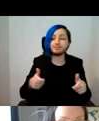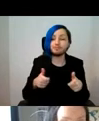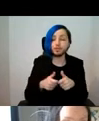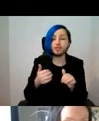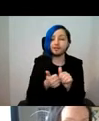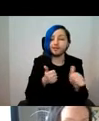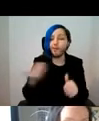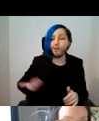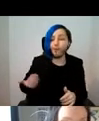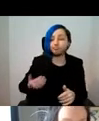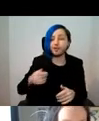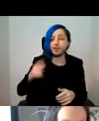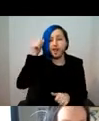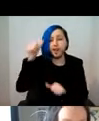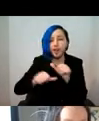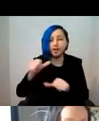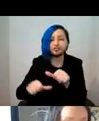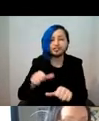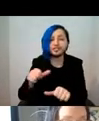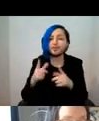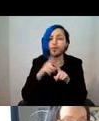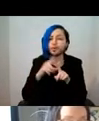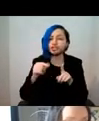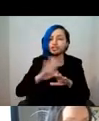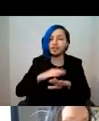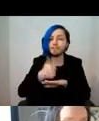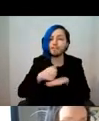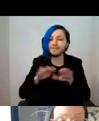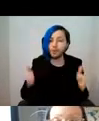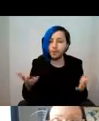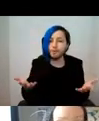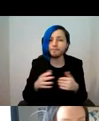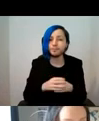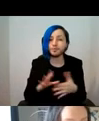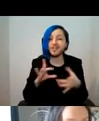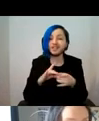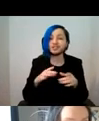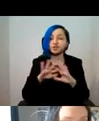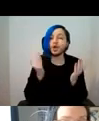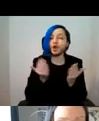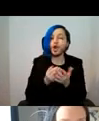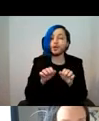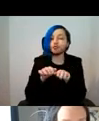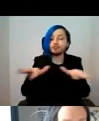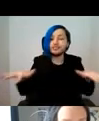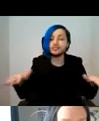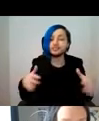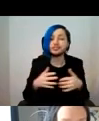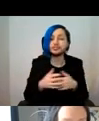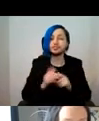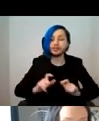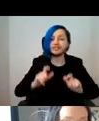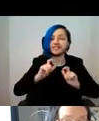of digital platforms, which are based on the global reach. Continuous innovation